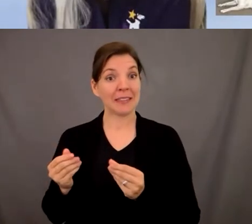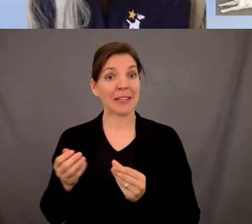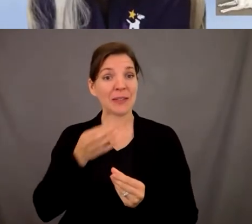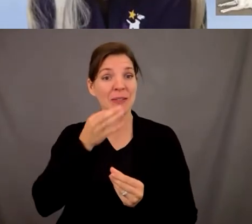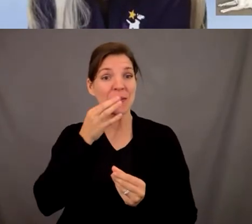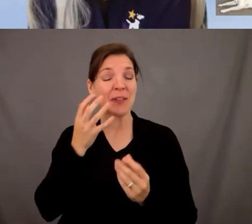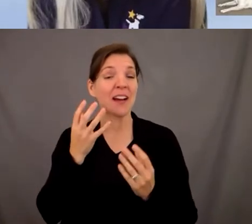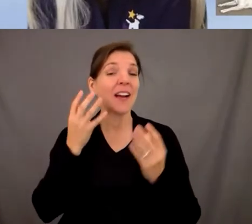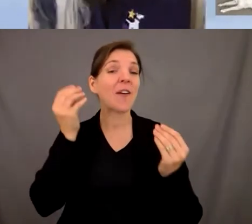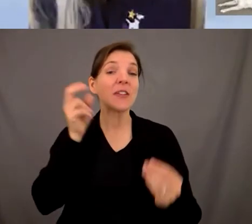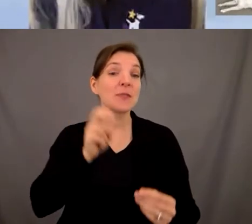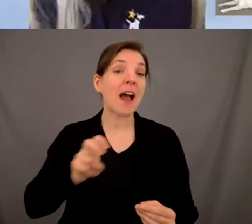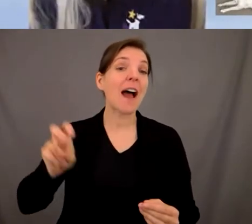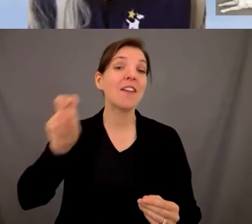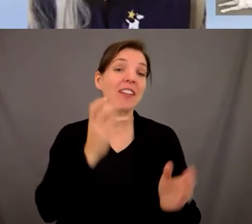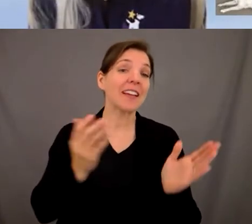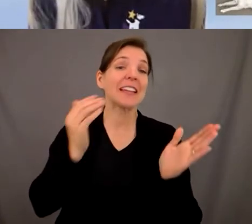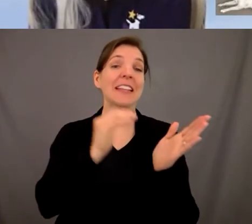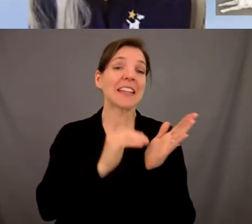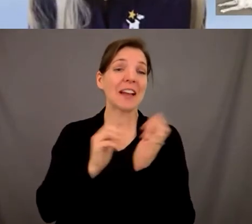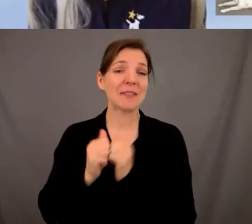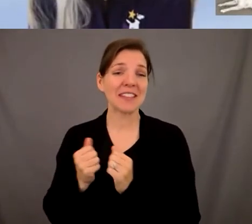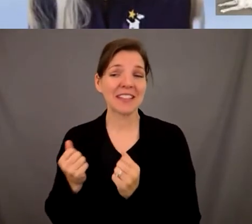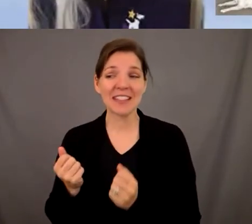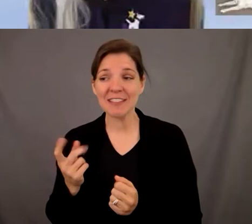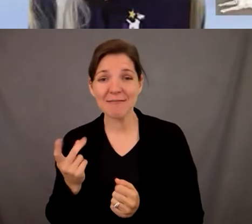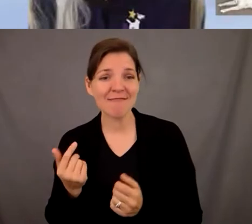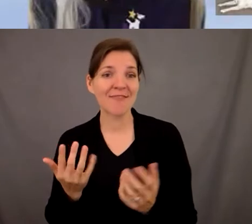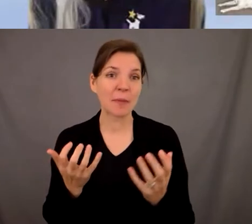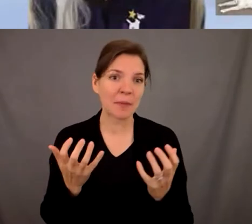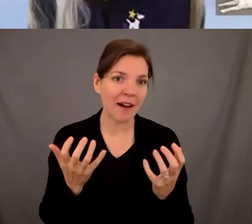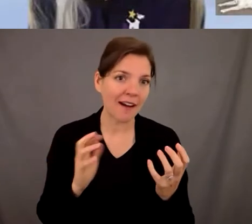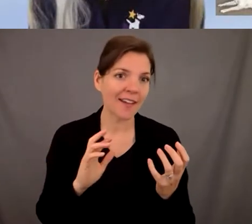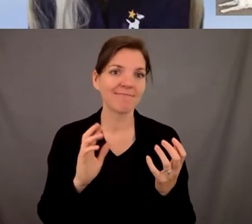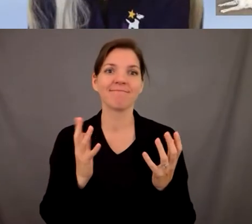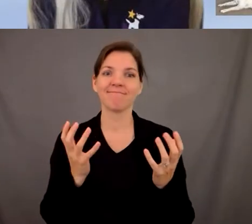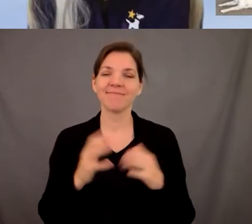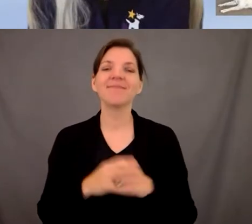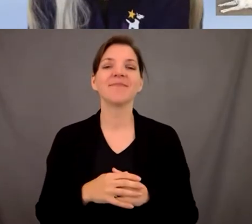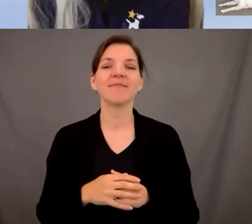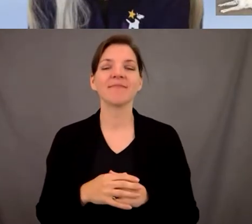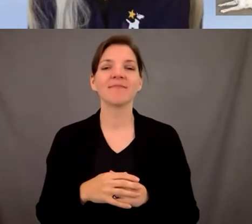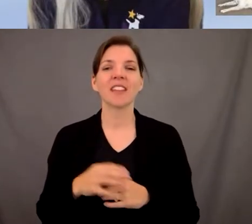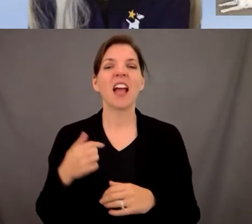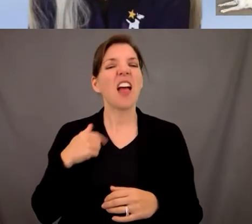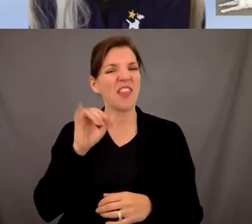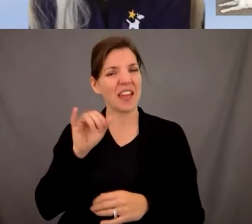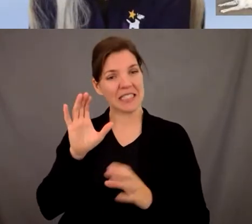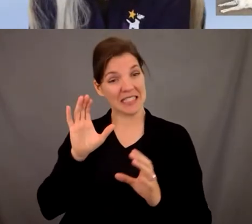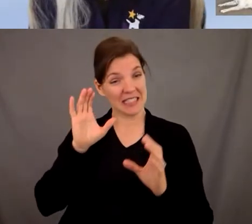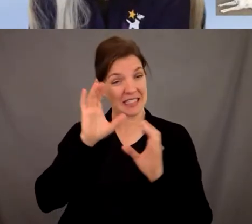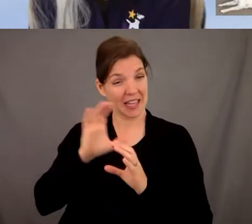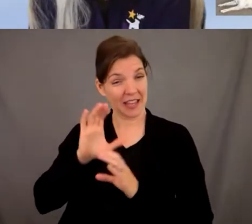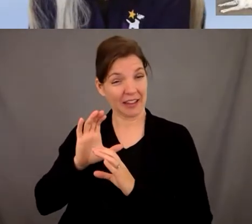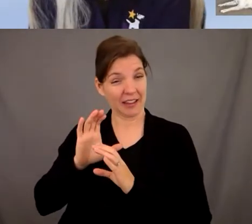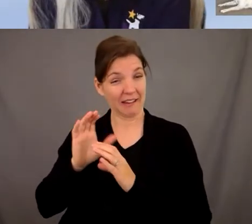more places with him um and basically i i seek the guide dog option i've tried it um at